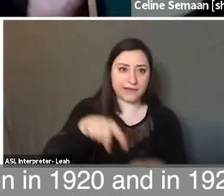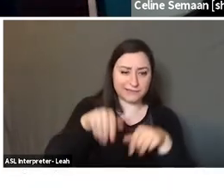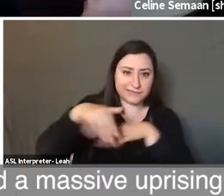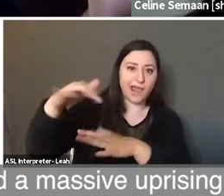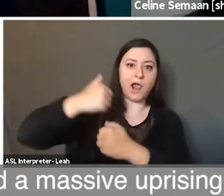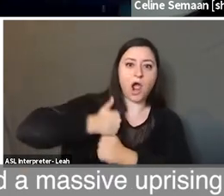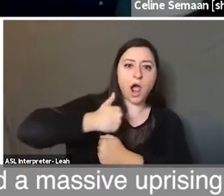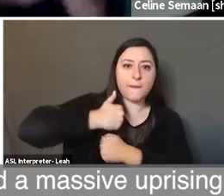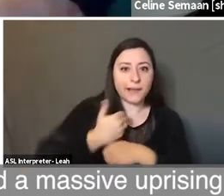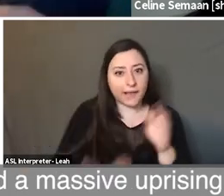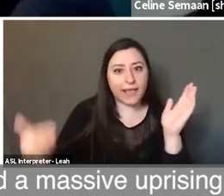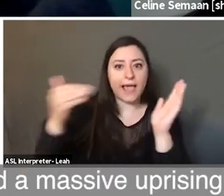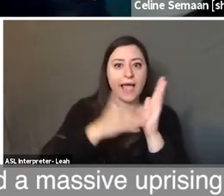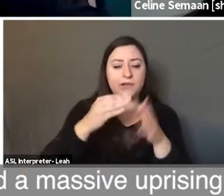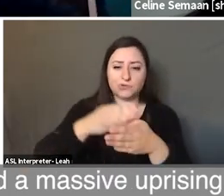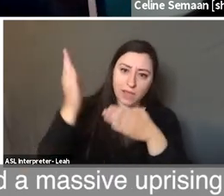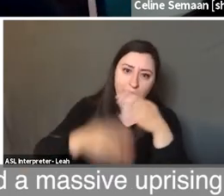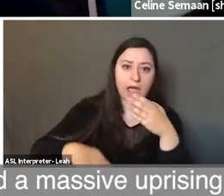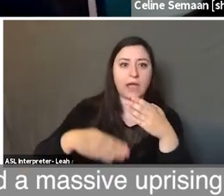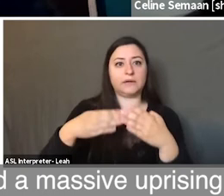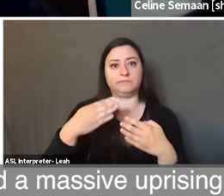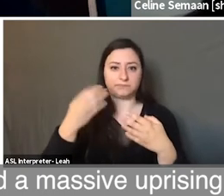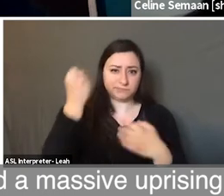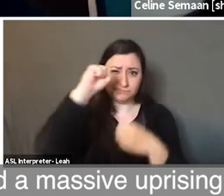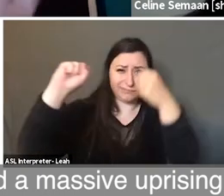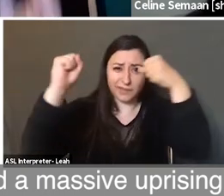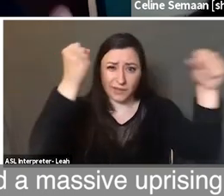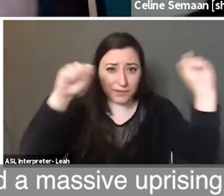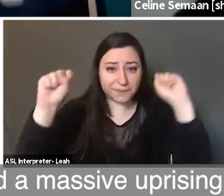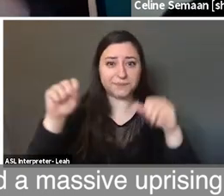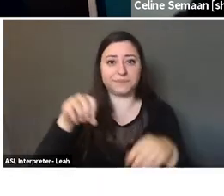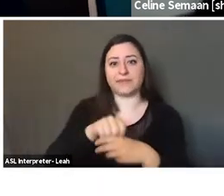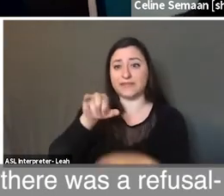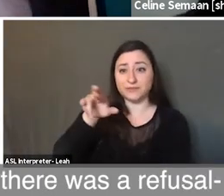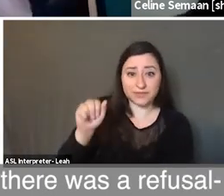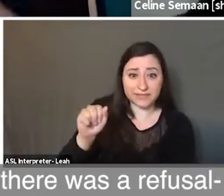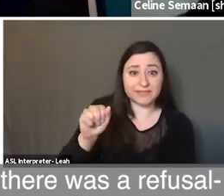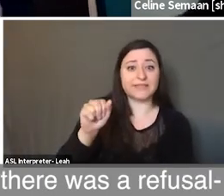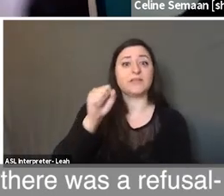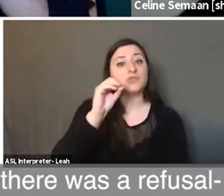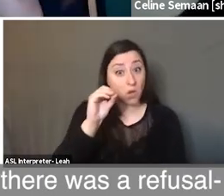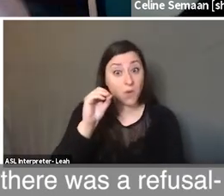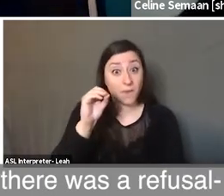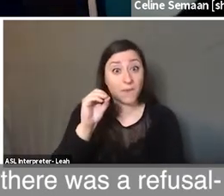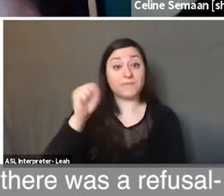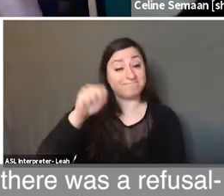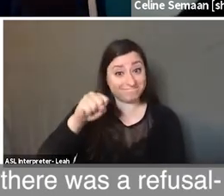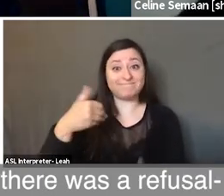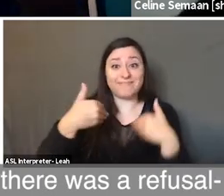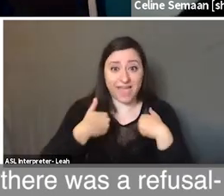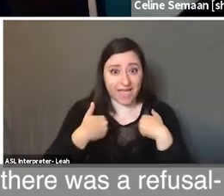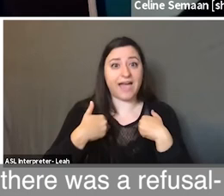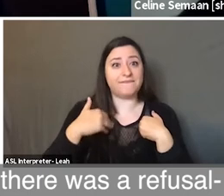once again to end a massive uprising between Lebanon and Syria and reconquered. So there were refusal,